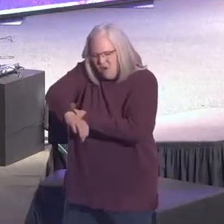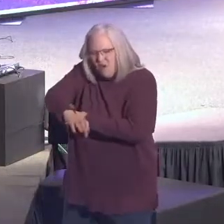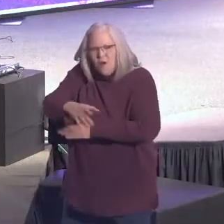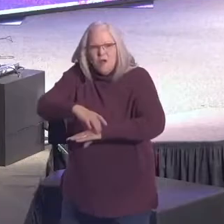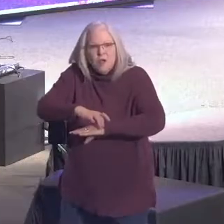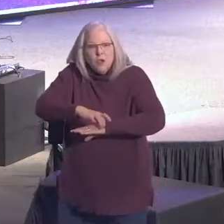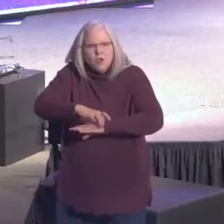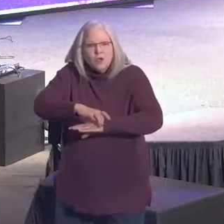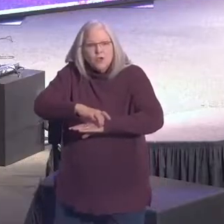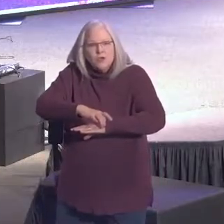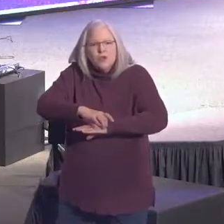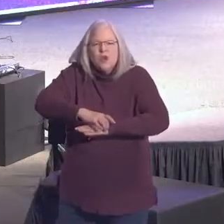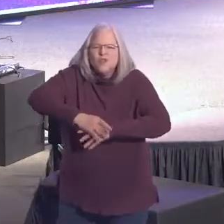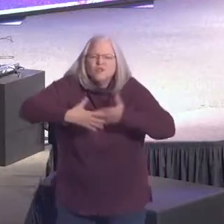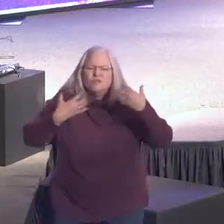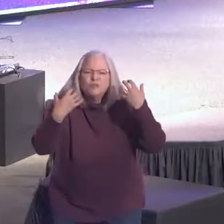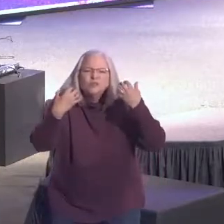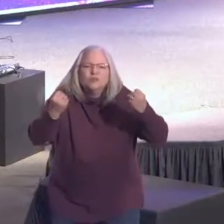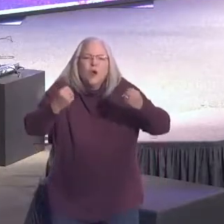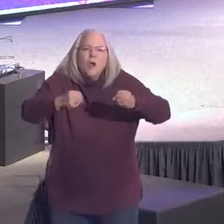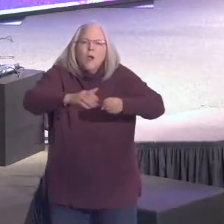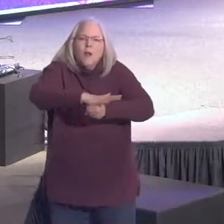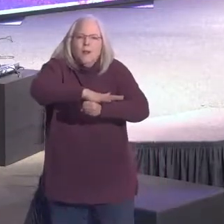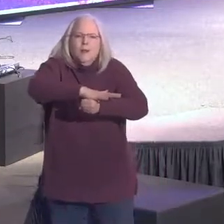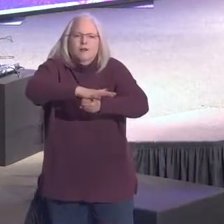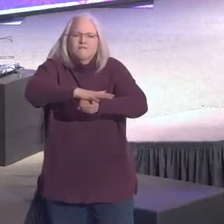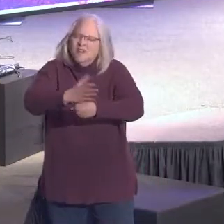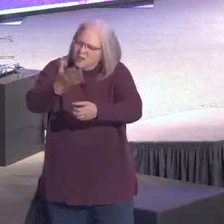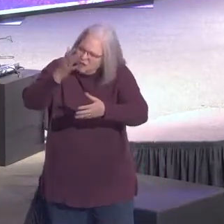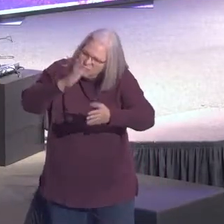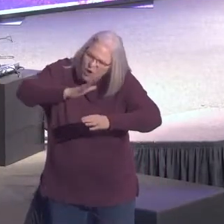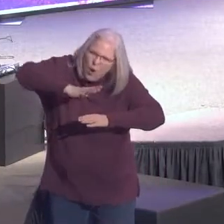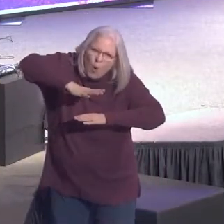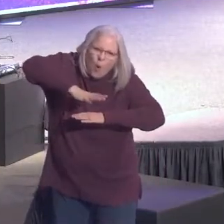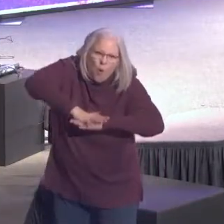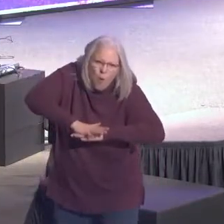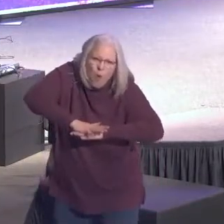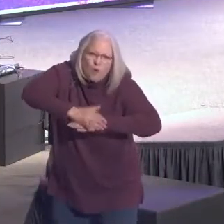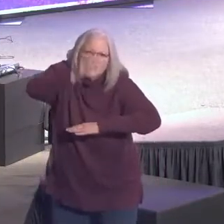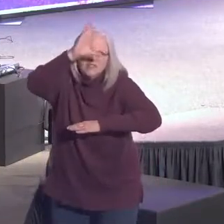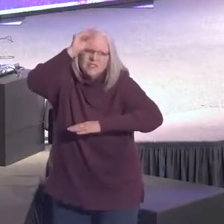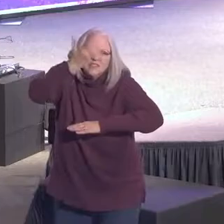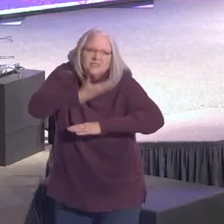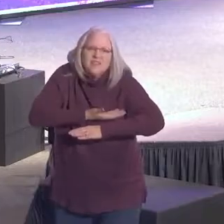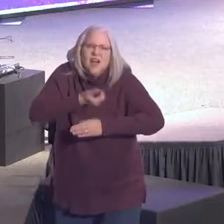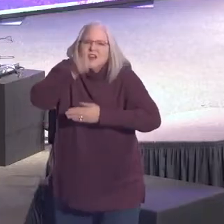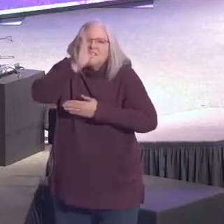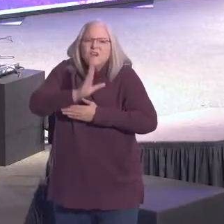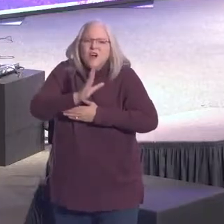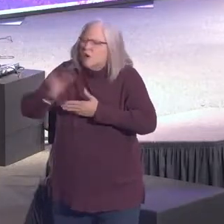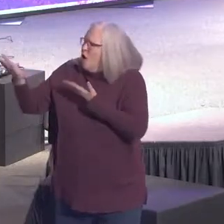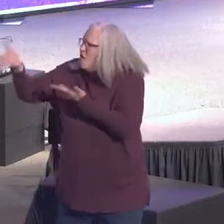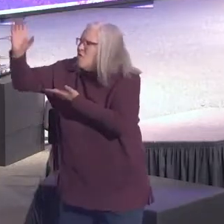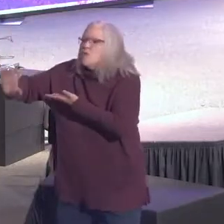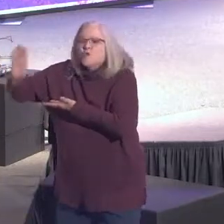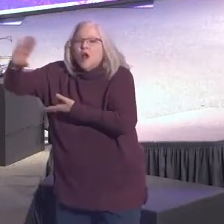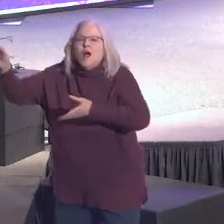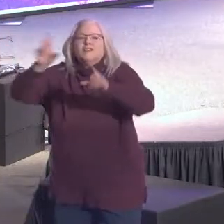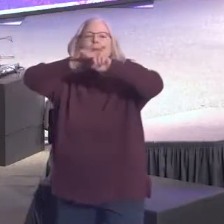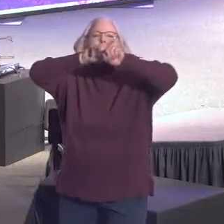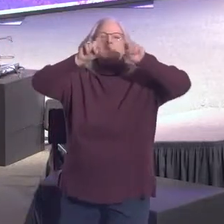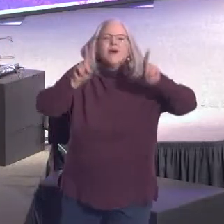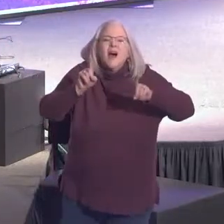earth that is strong enough to hold the Son of God on a cross except